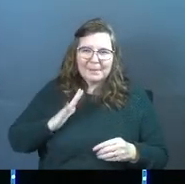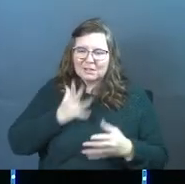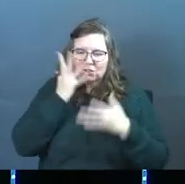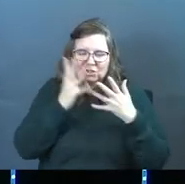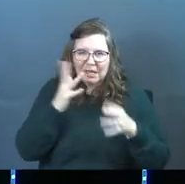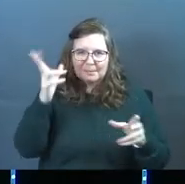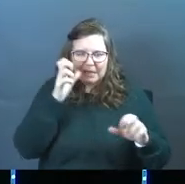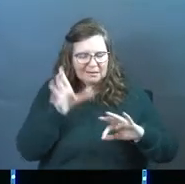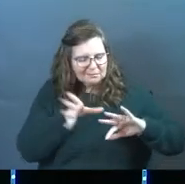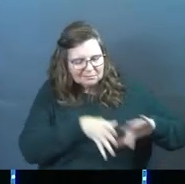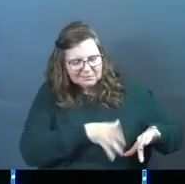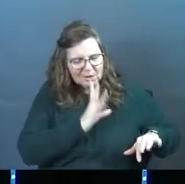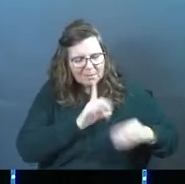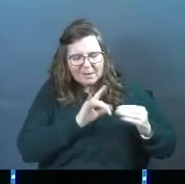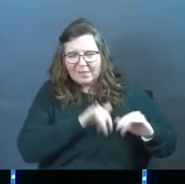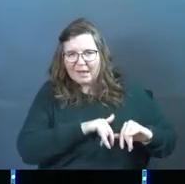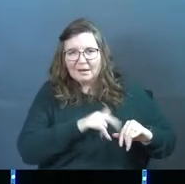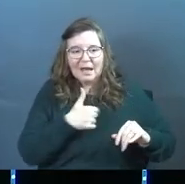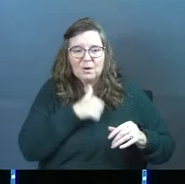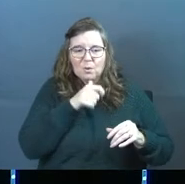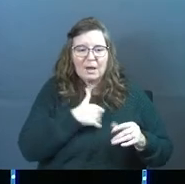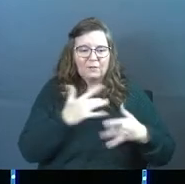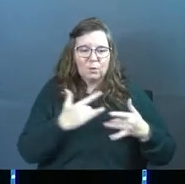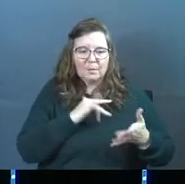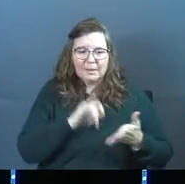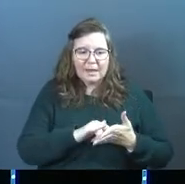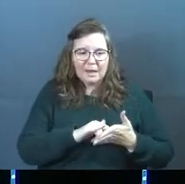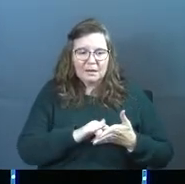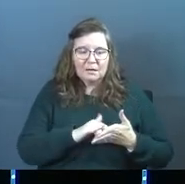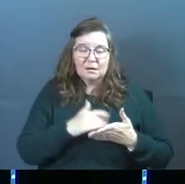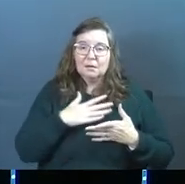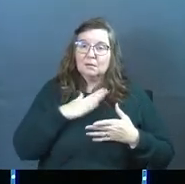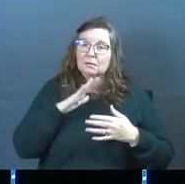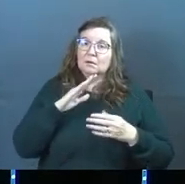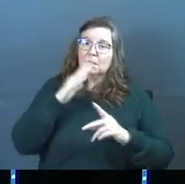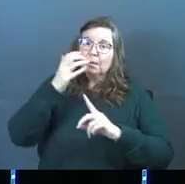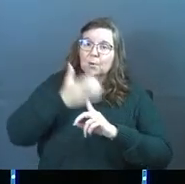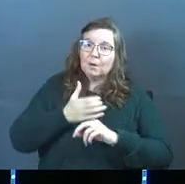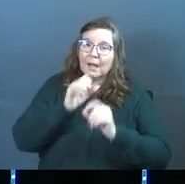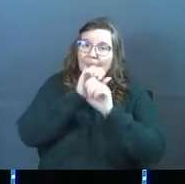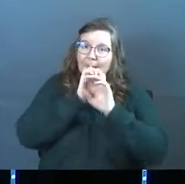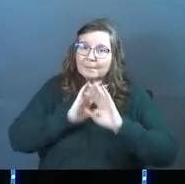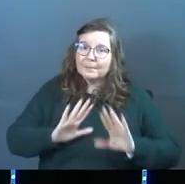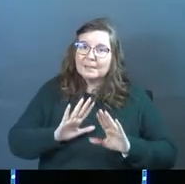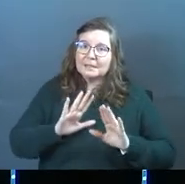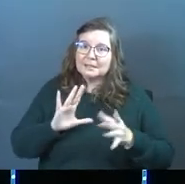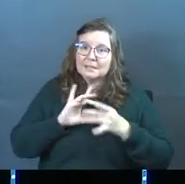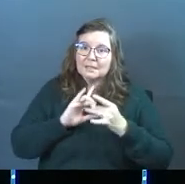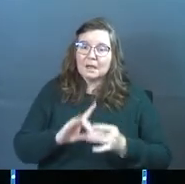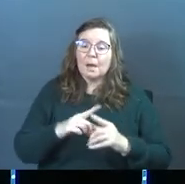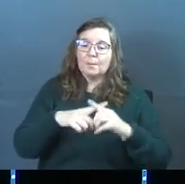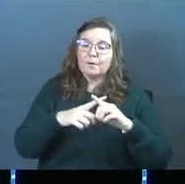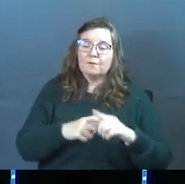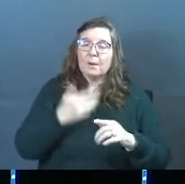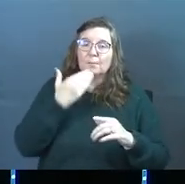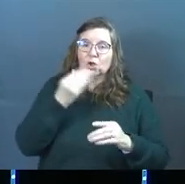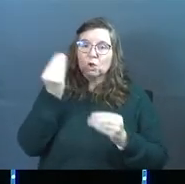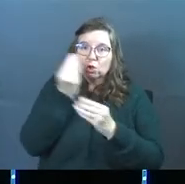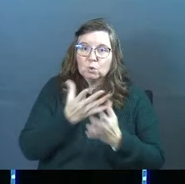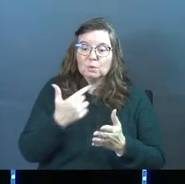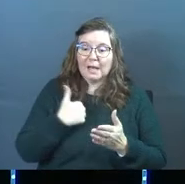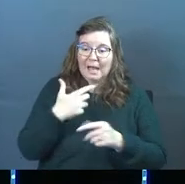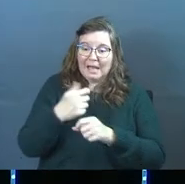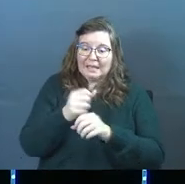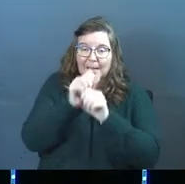and shame, Satan. Don't talk to me about that. I don't have to worry about it. Put on the peace that comes from the good news.